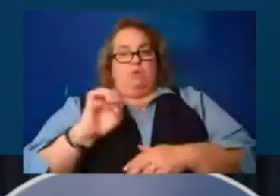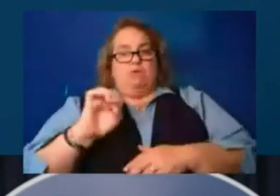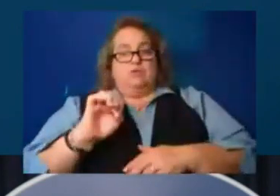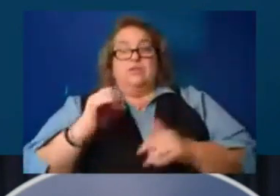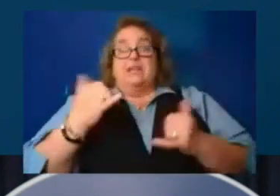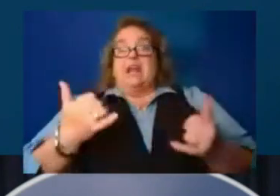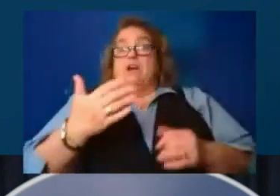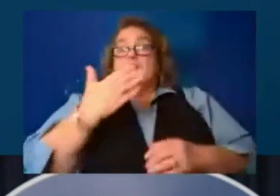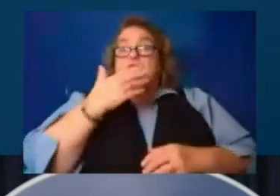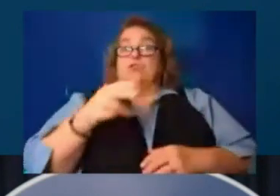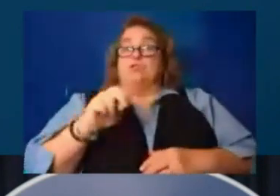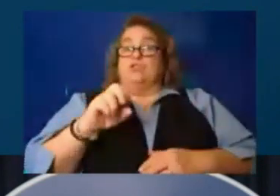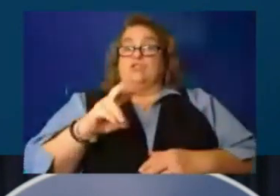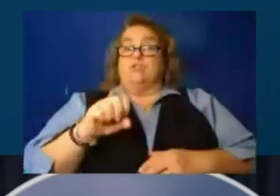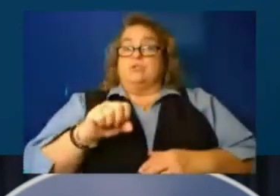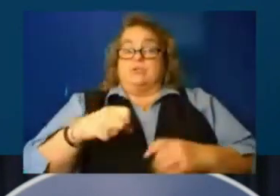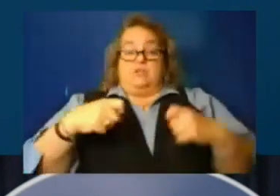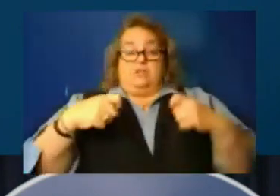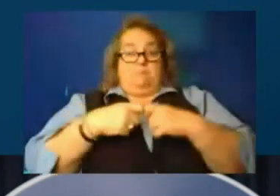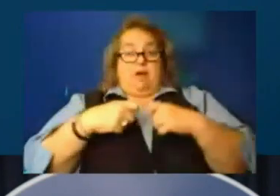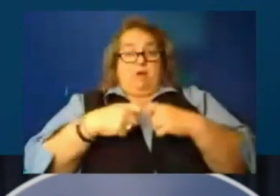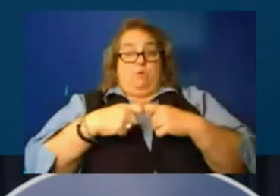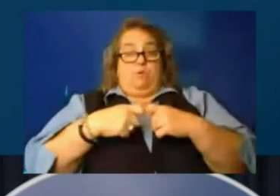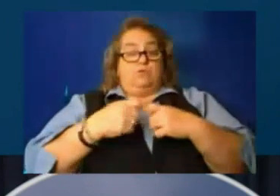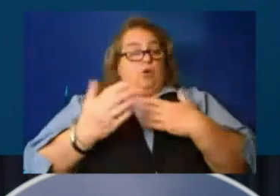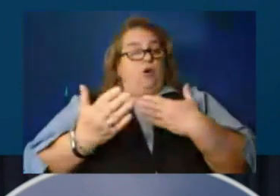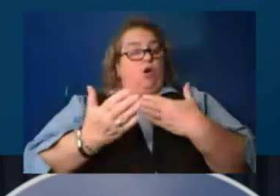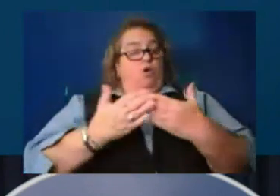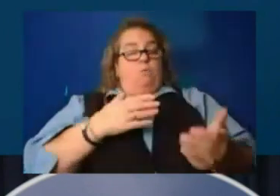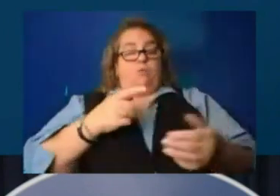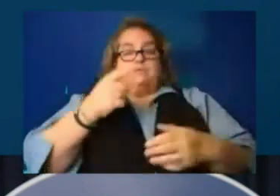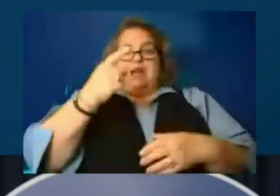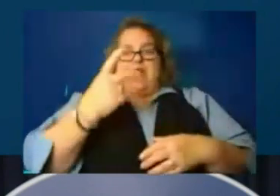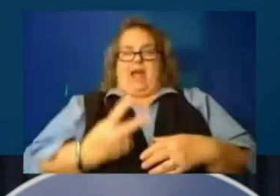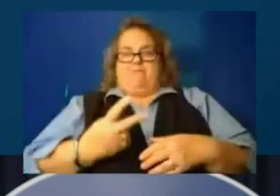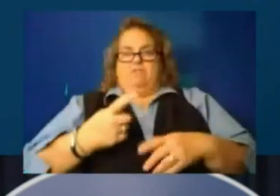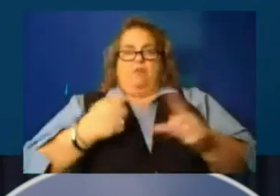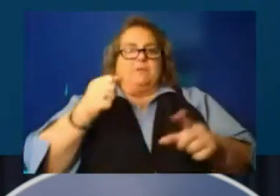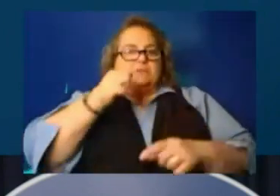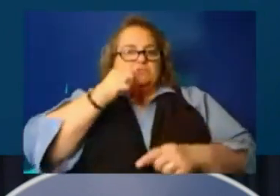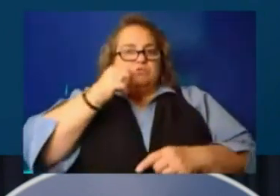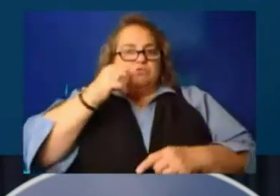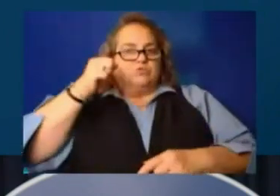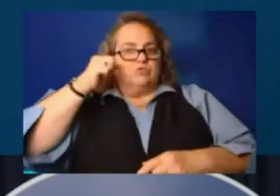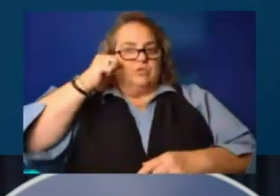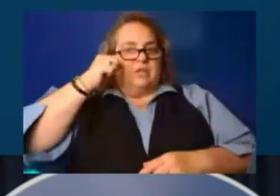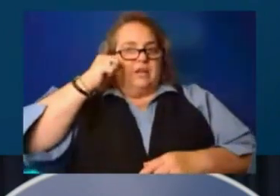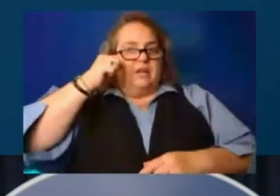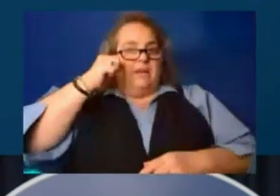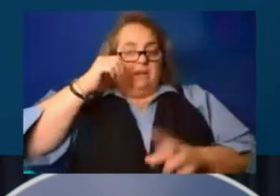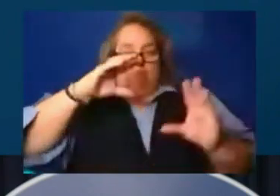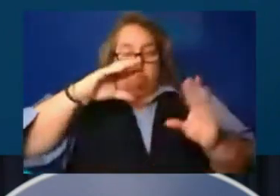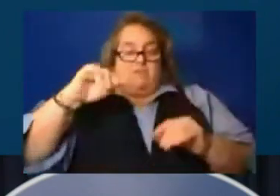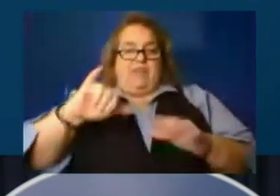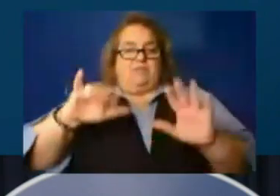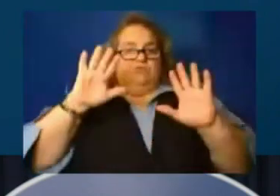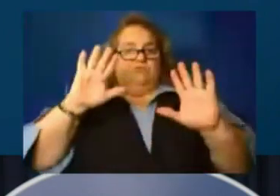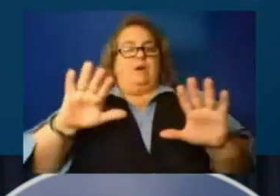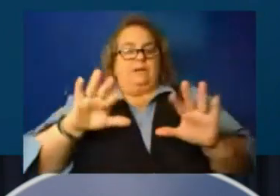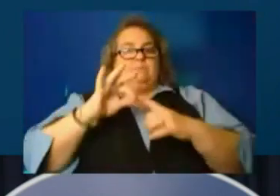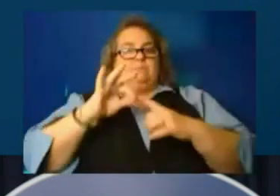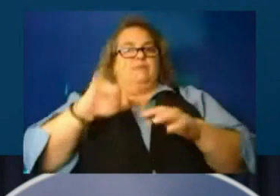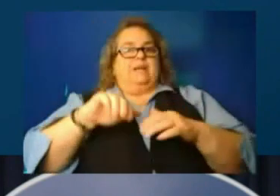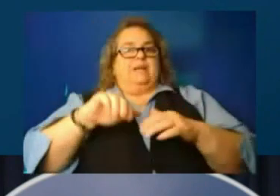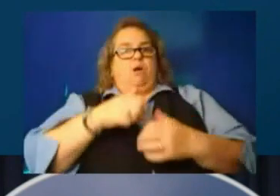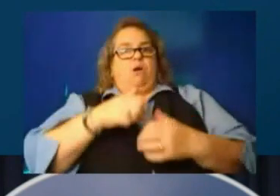The power outages have almost been cut in half from yesterday. That's great, especially with how hot it's gotten, uh,